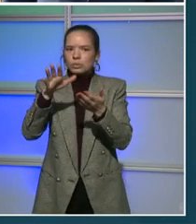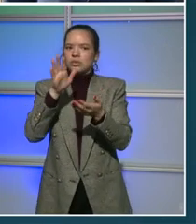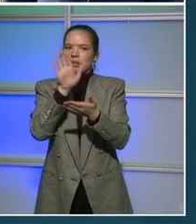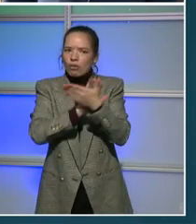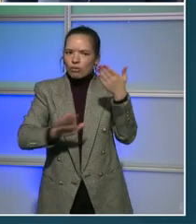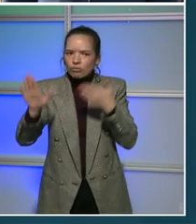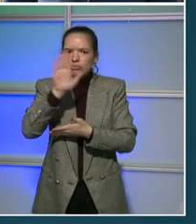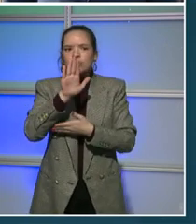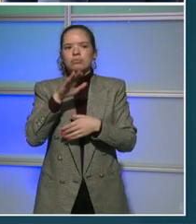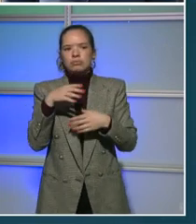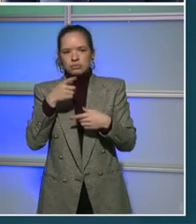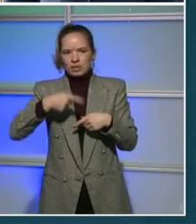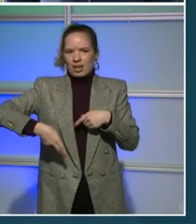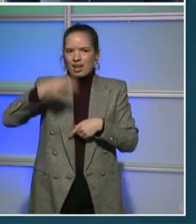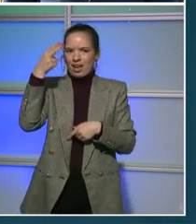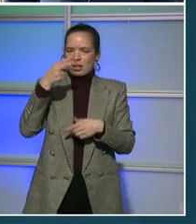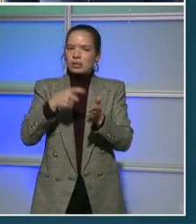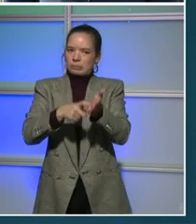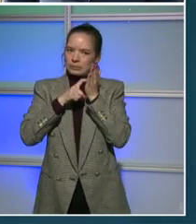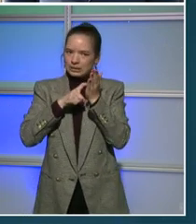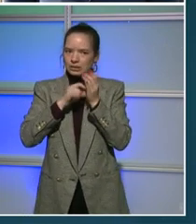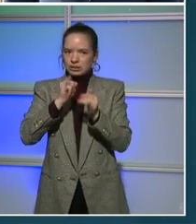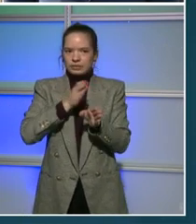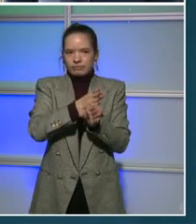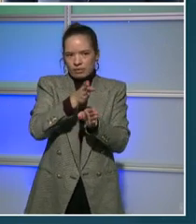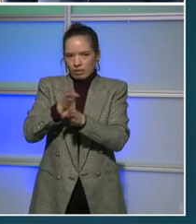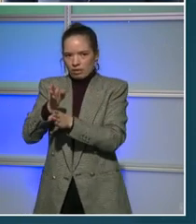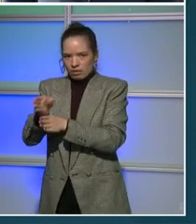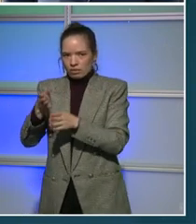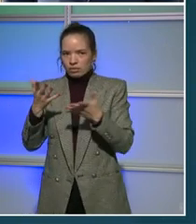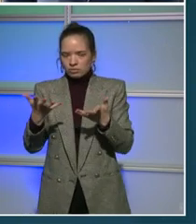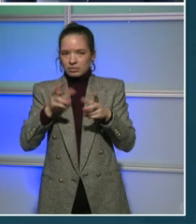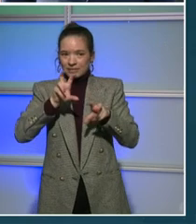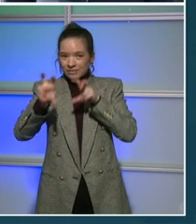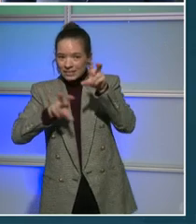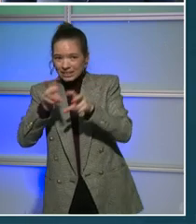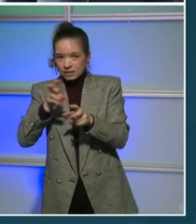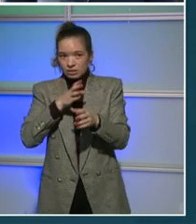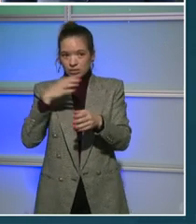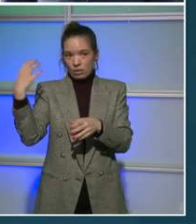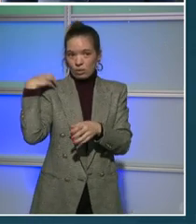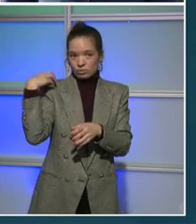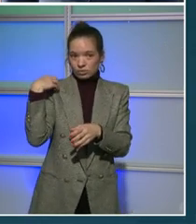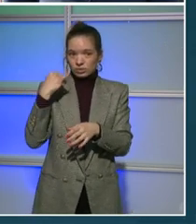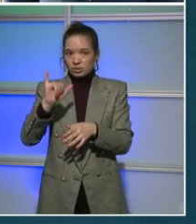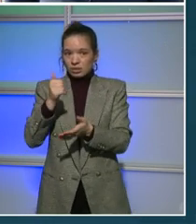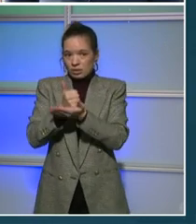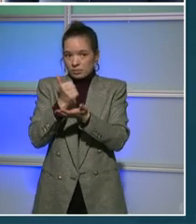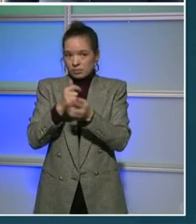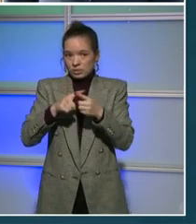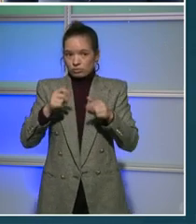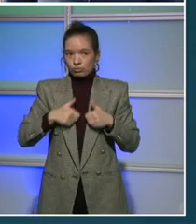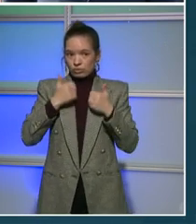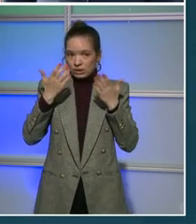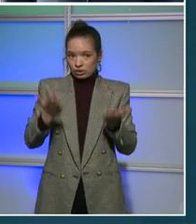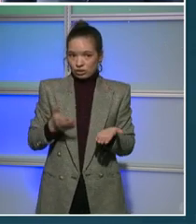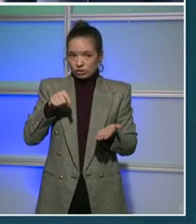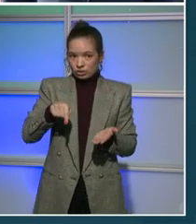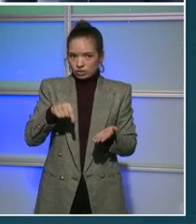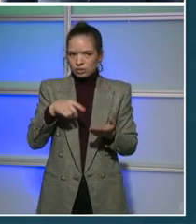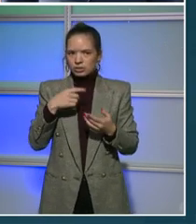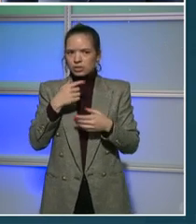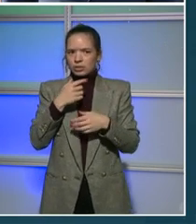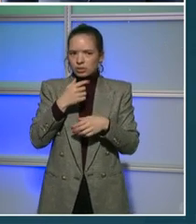-demand fields. We're investing in career coaches to help residents find a great job and co-designing programs with